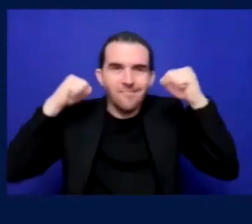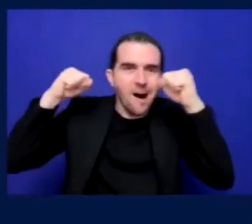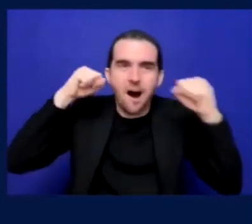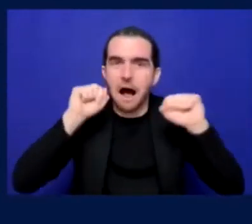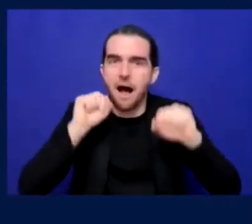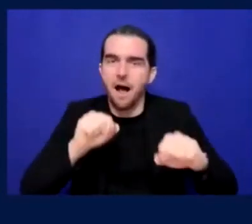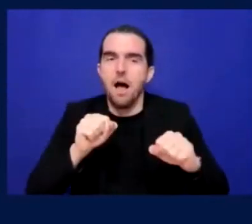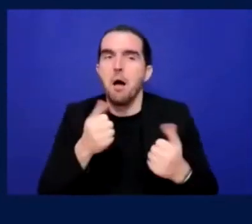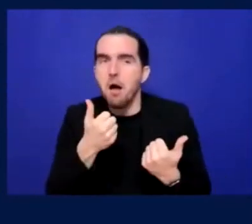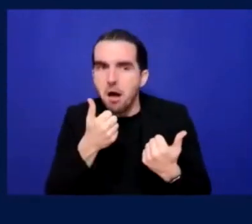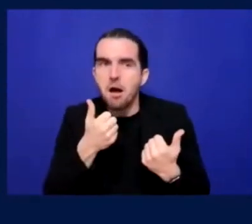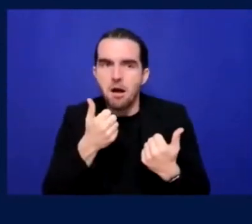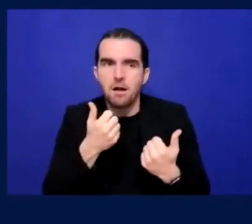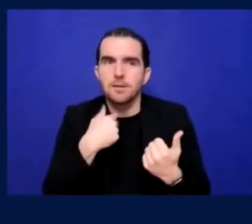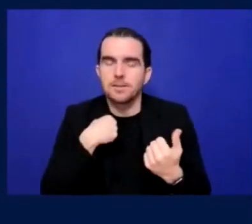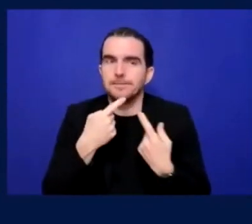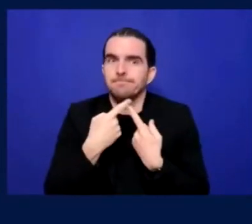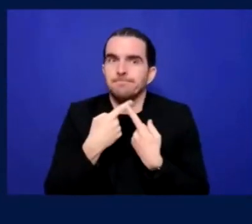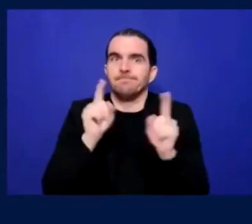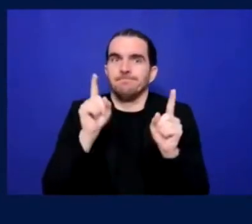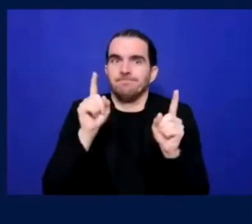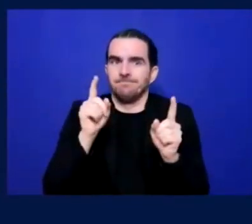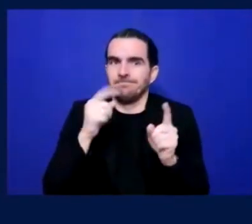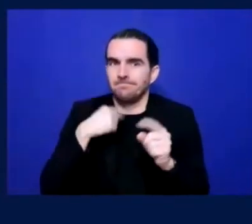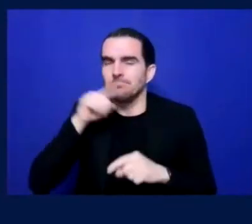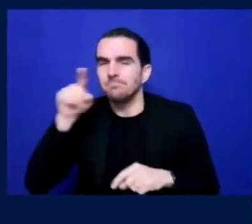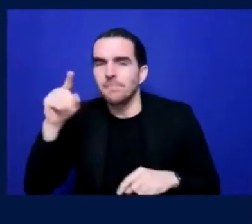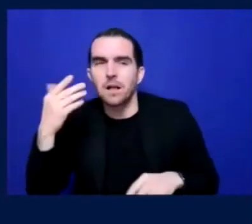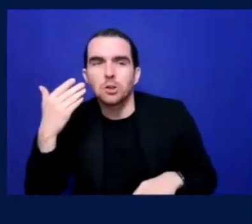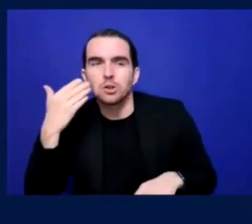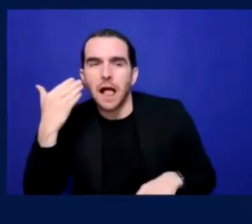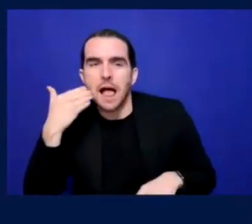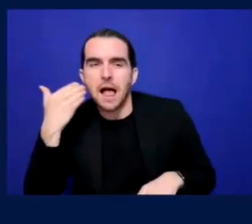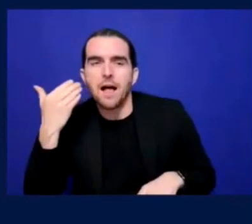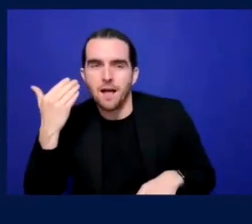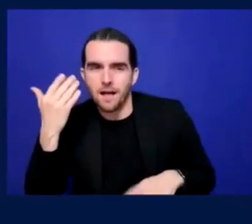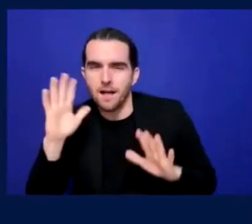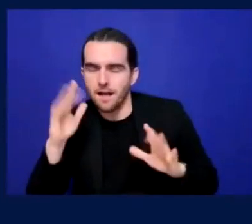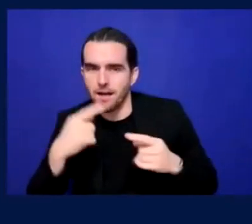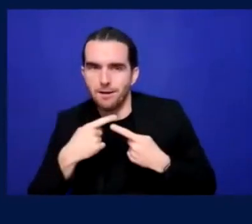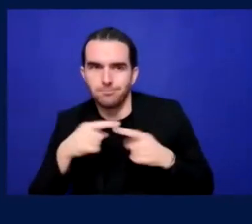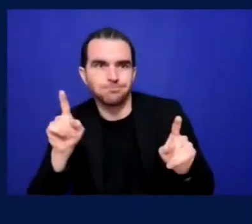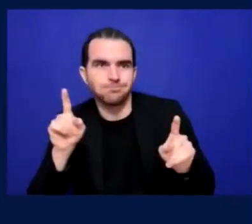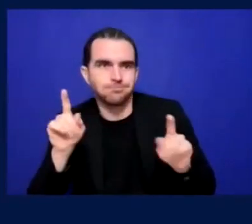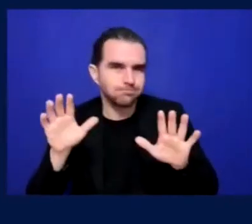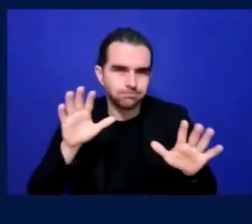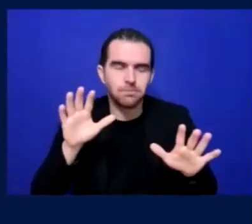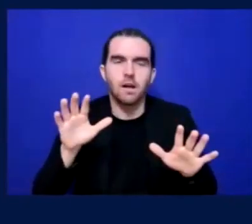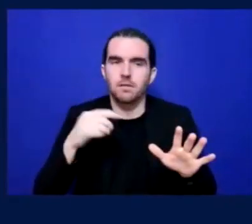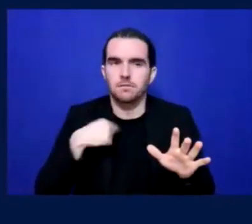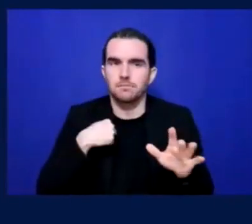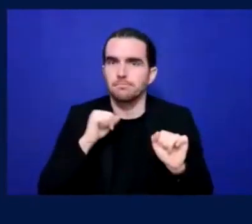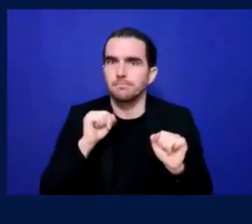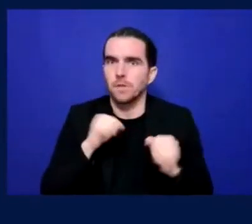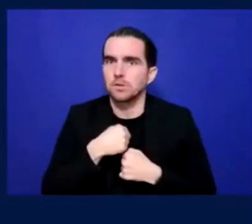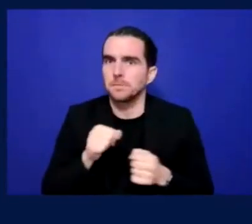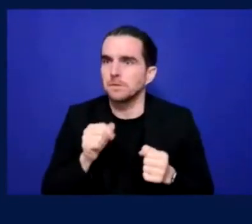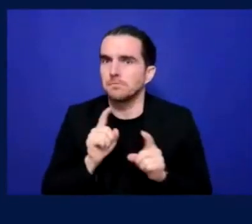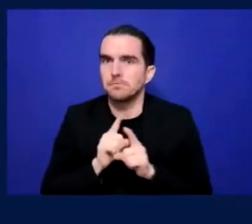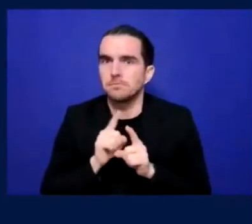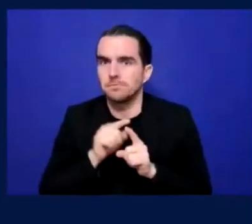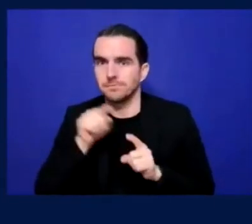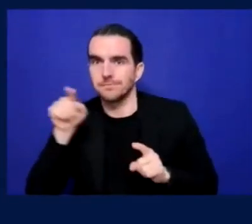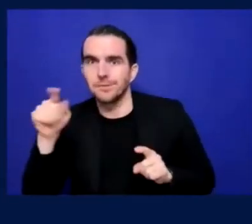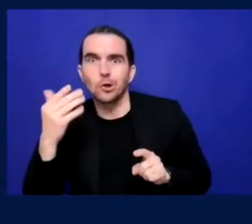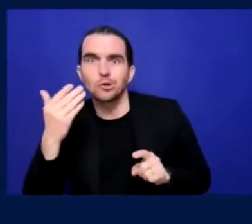go to the stadium to feel the atmosphere and to give your emotions to, even to your team. But when you see it on the other sector,